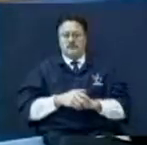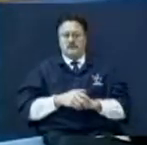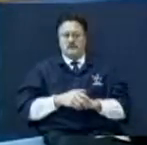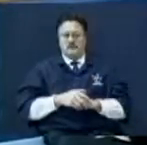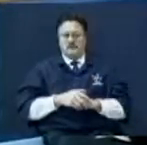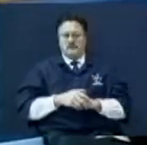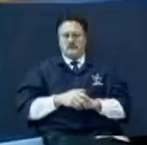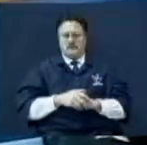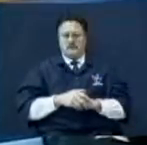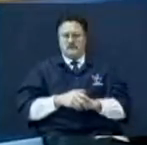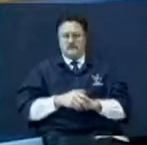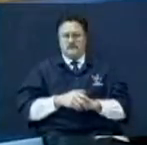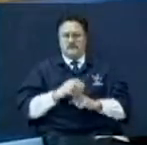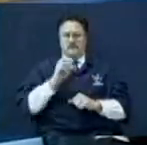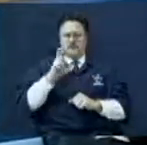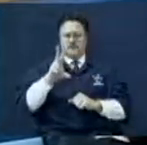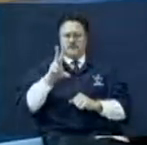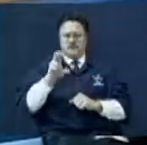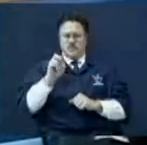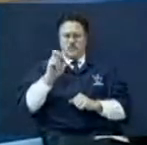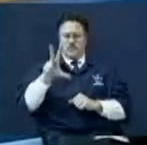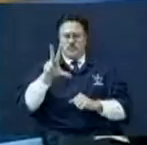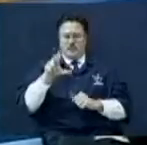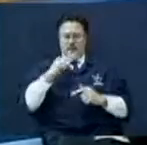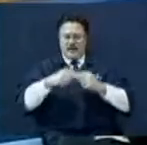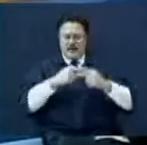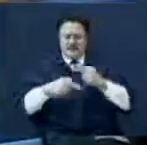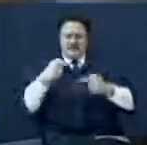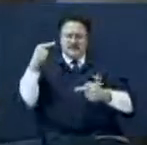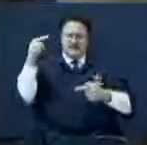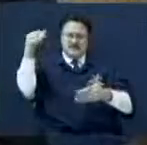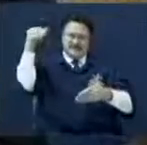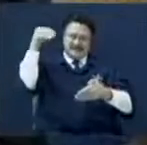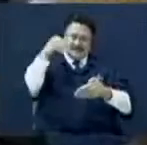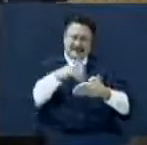They're two and a half or three miles in. They got three miles to go.